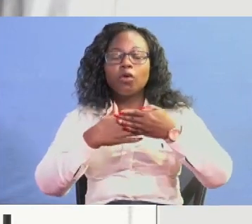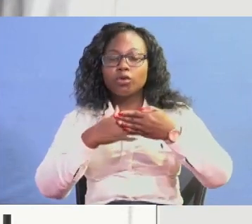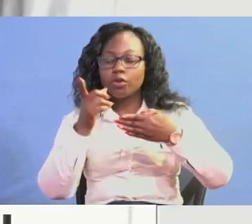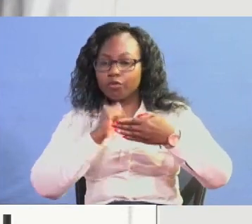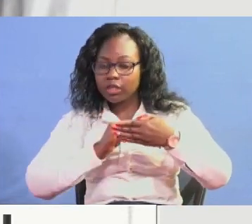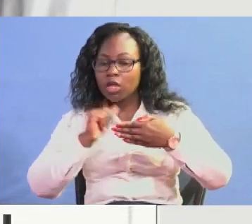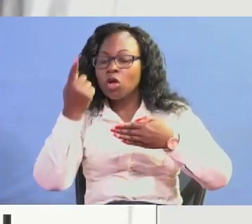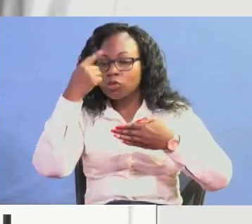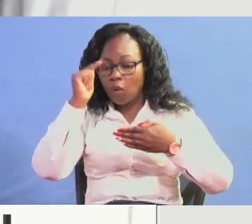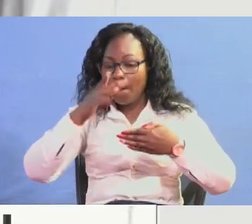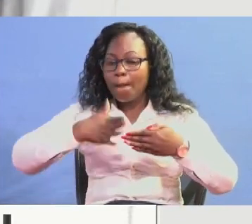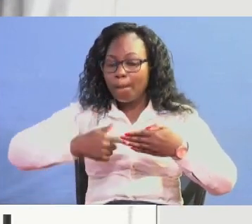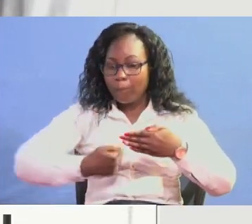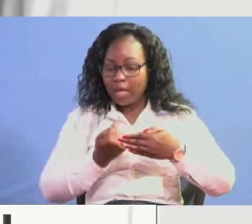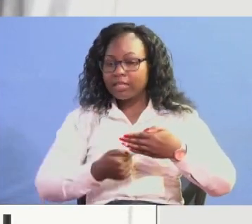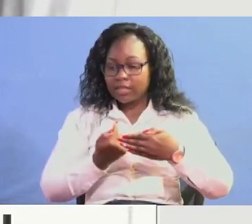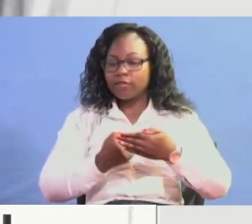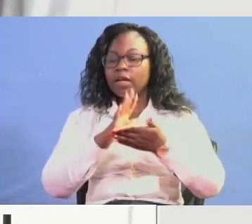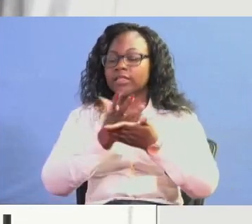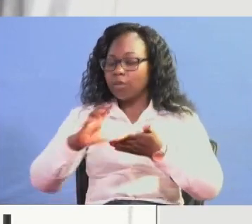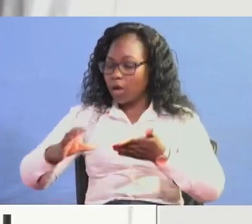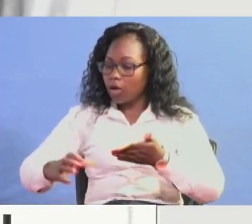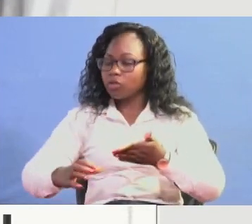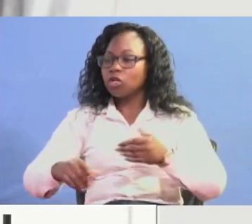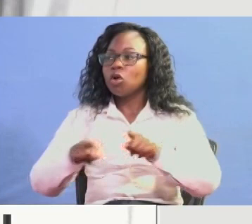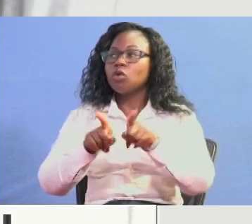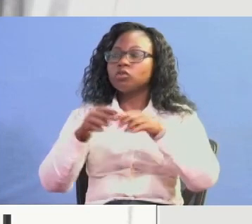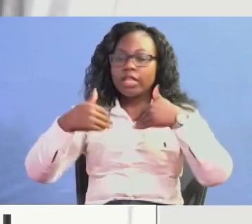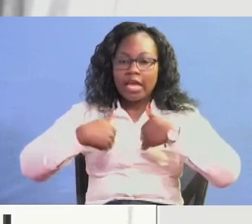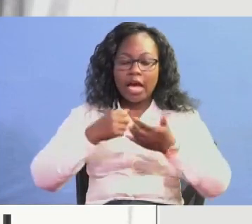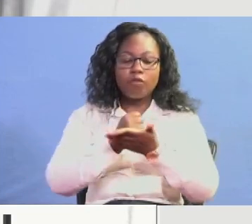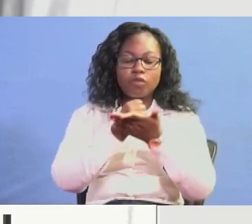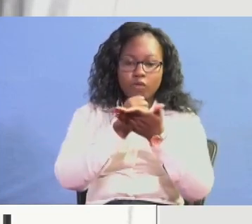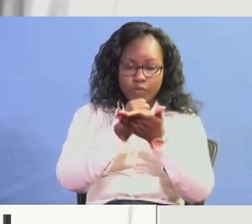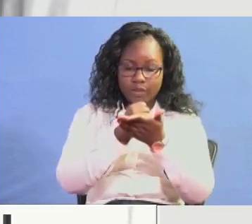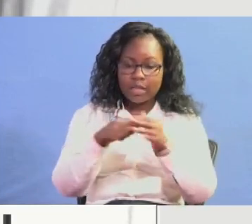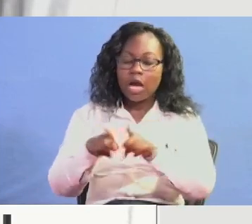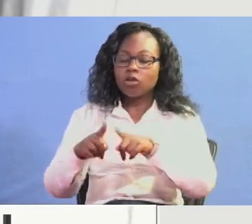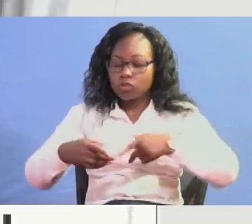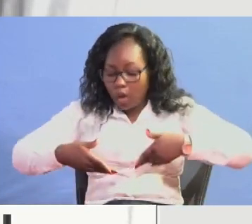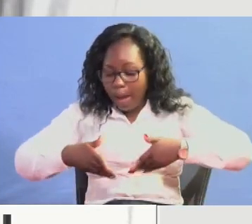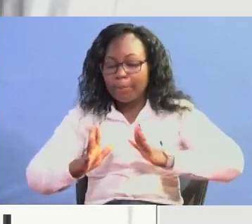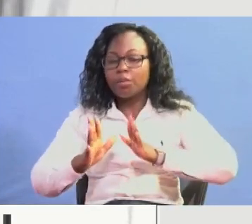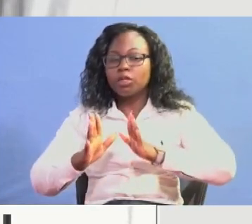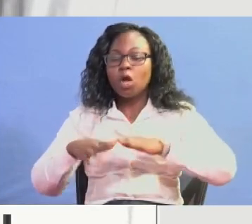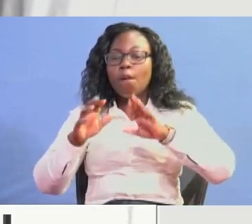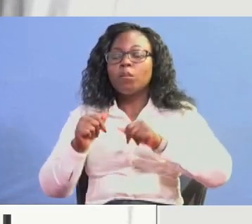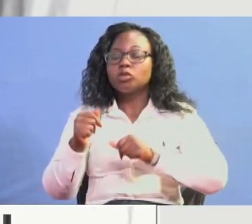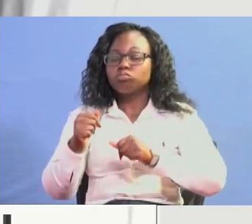so my staff, sub-county staff, have offices and the public can be